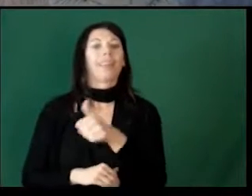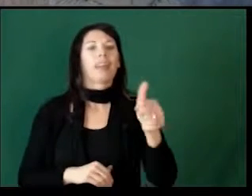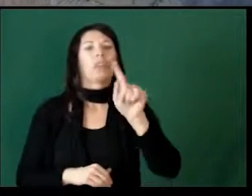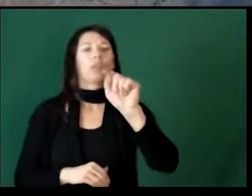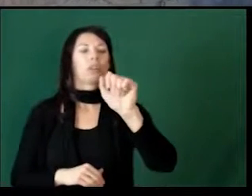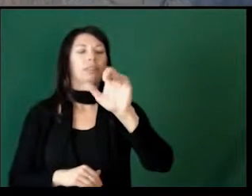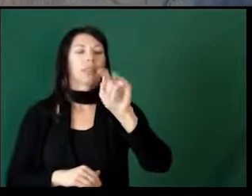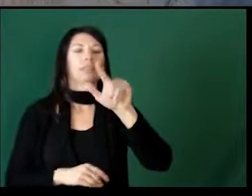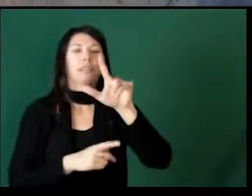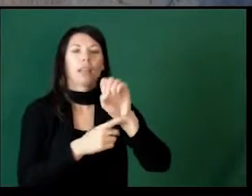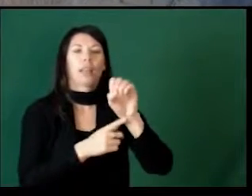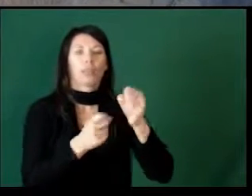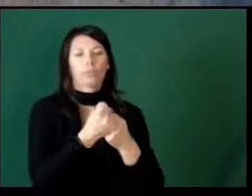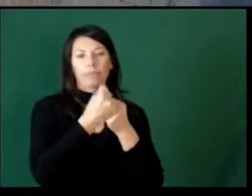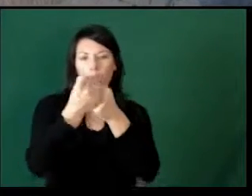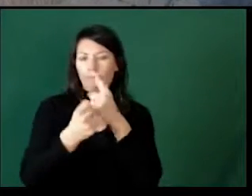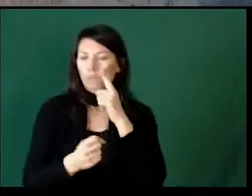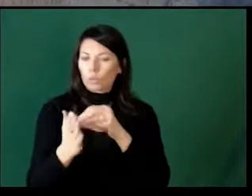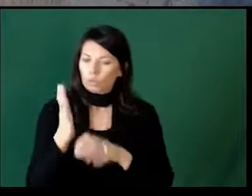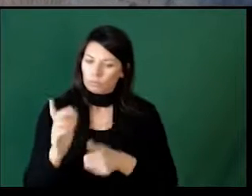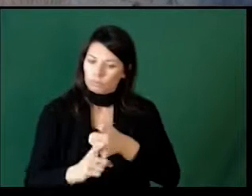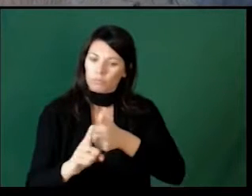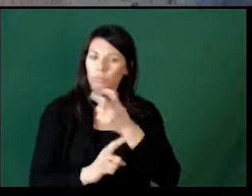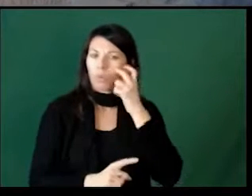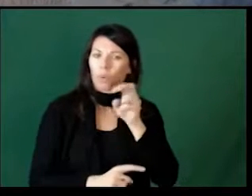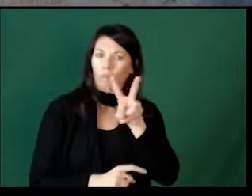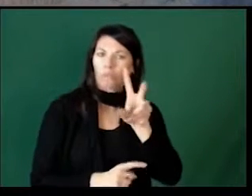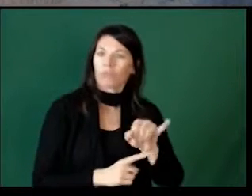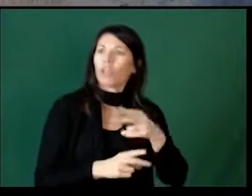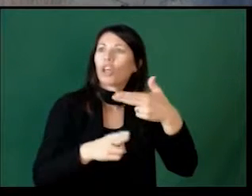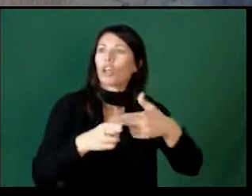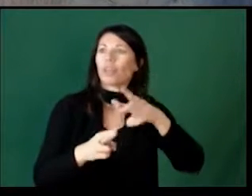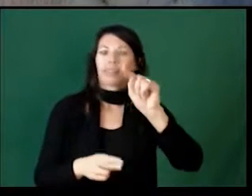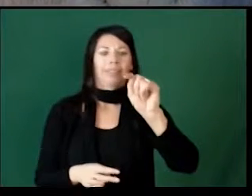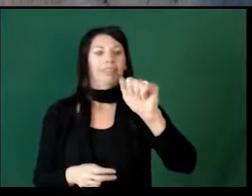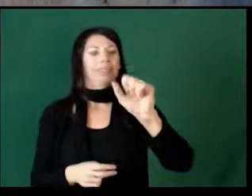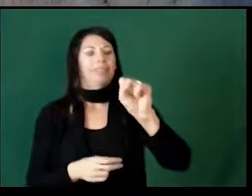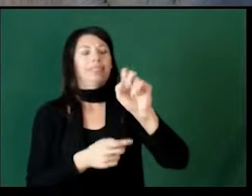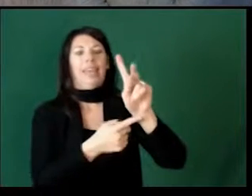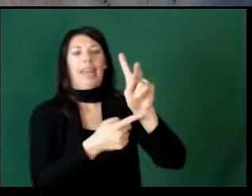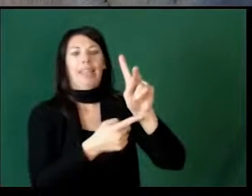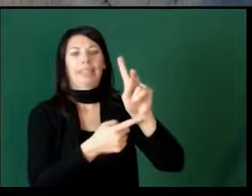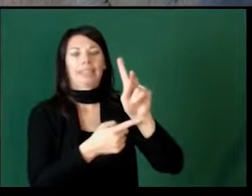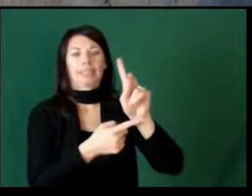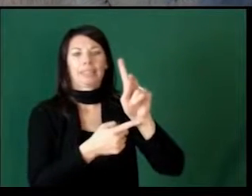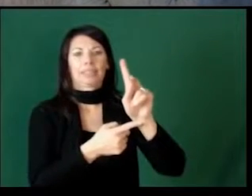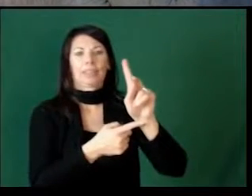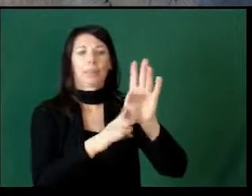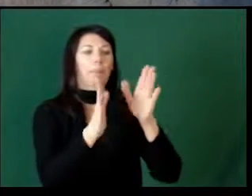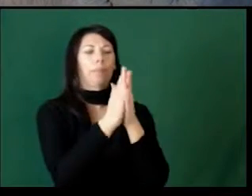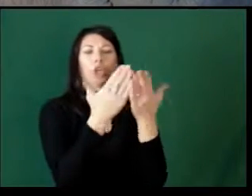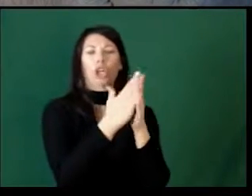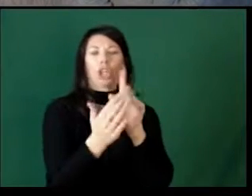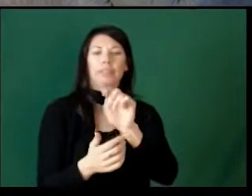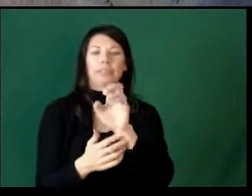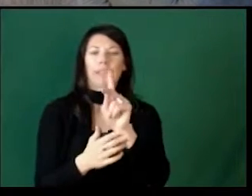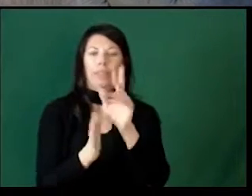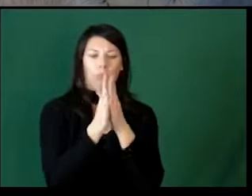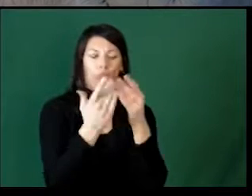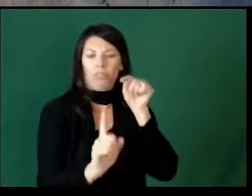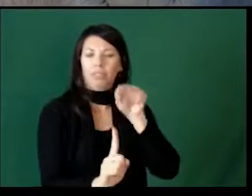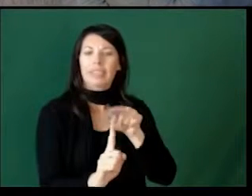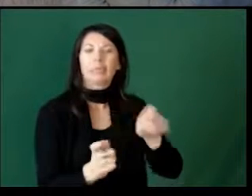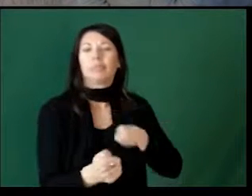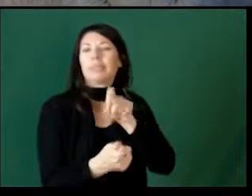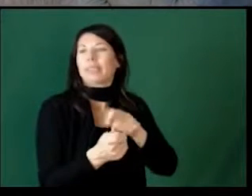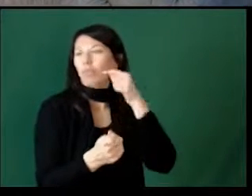Another tactile reinforcement for a student who is blind or visually impaired, it's called a task, a task book.